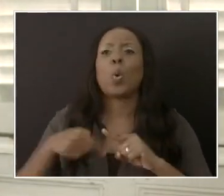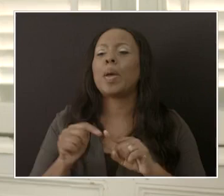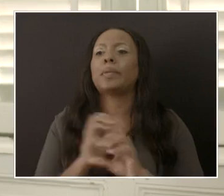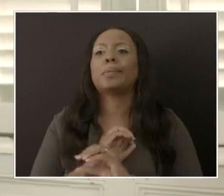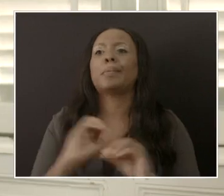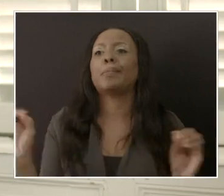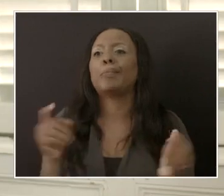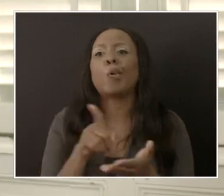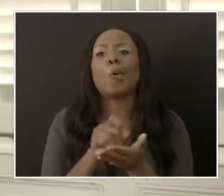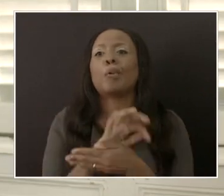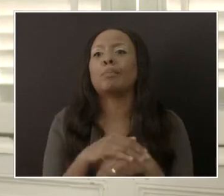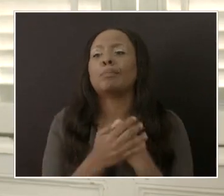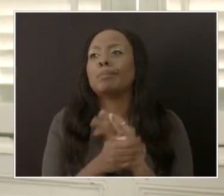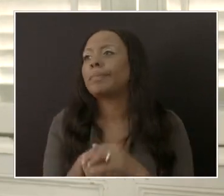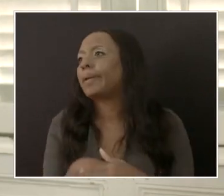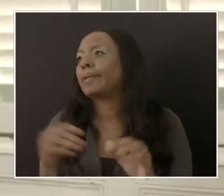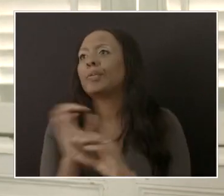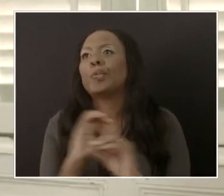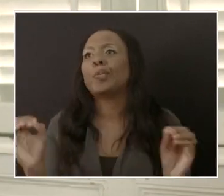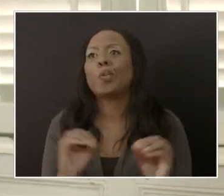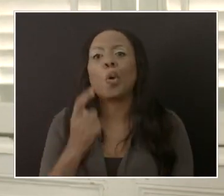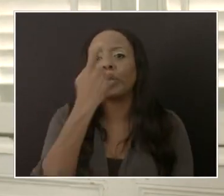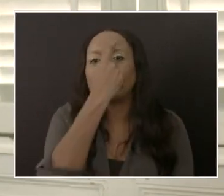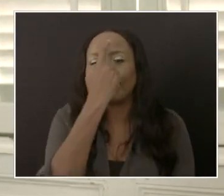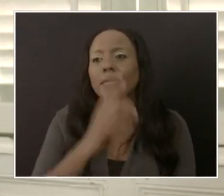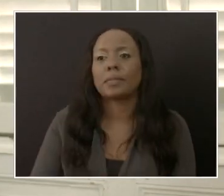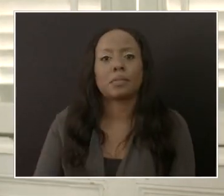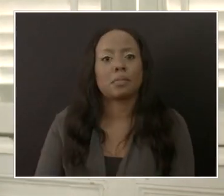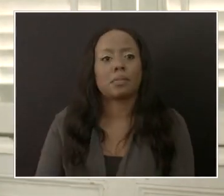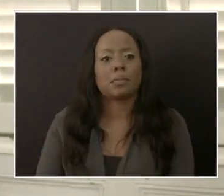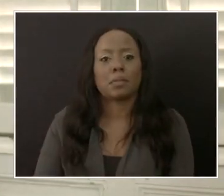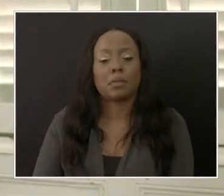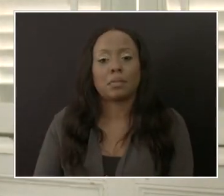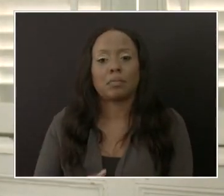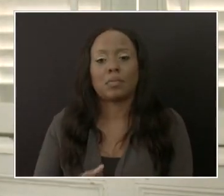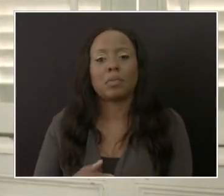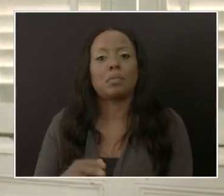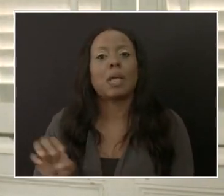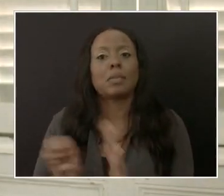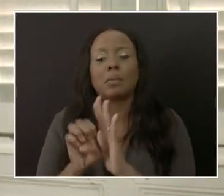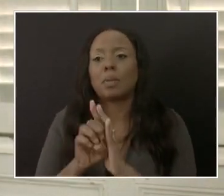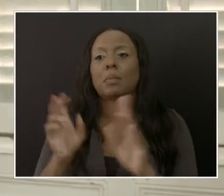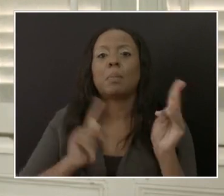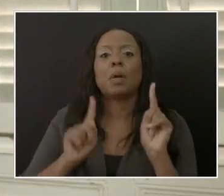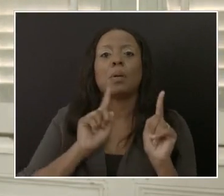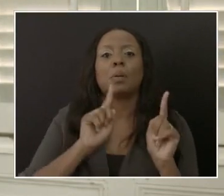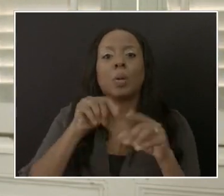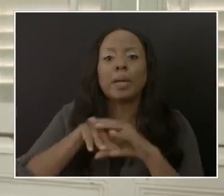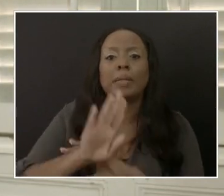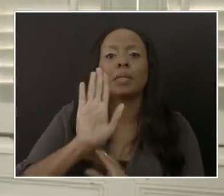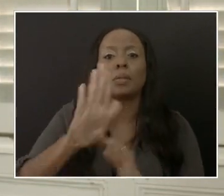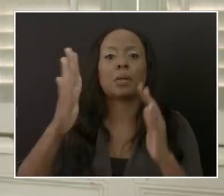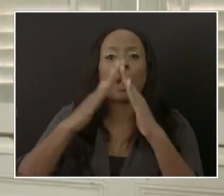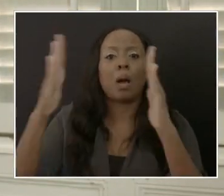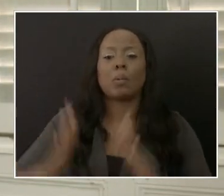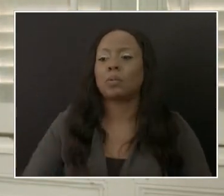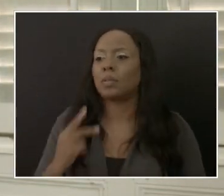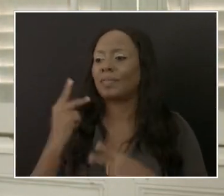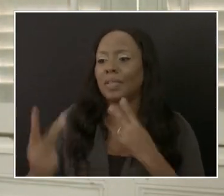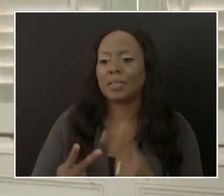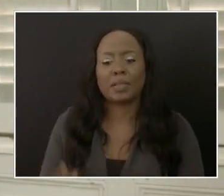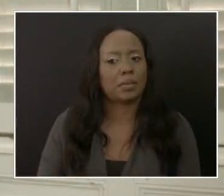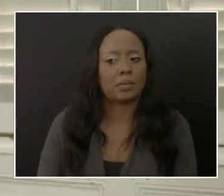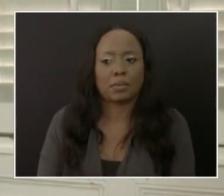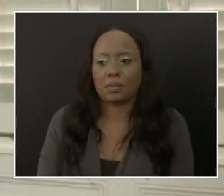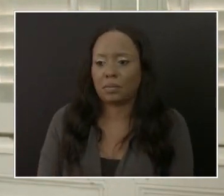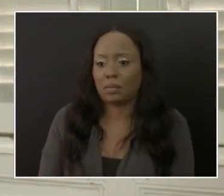that in the homes where persons allow uh where there are people who come over and visit uh people that you know and trust not knowing that